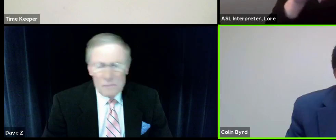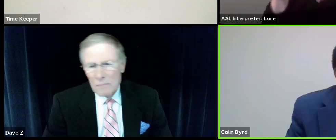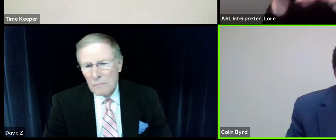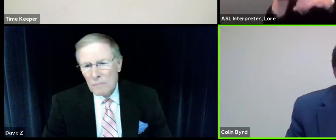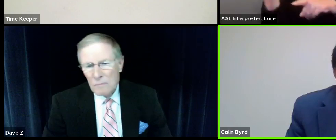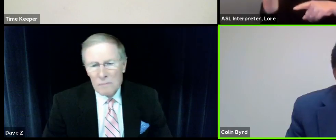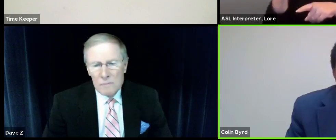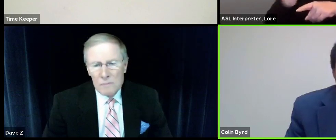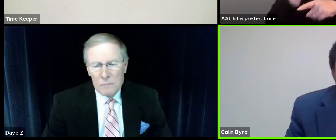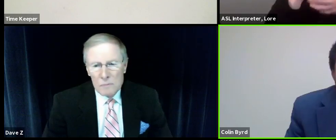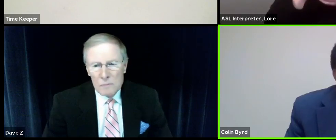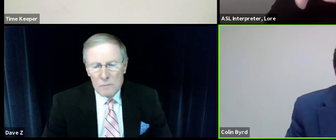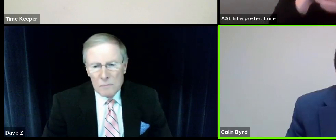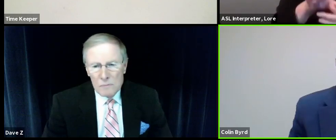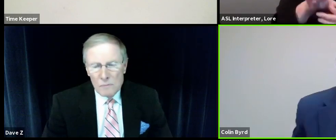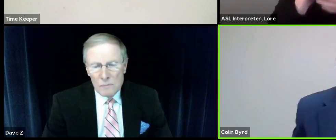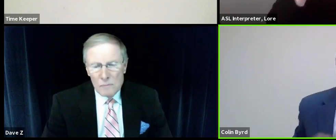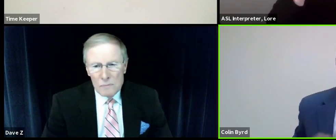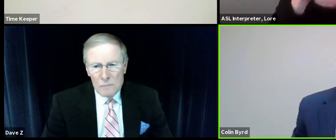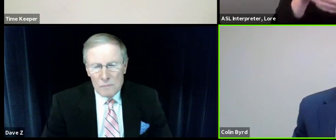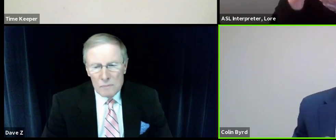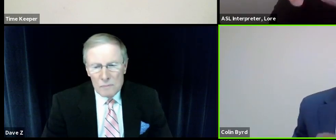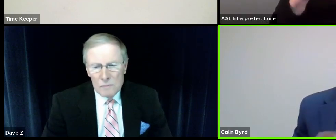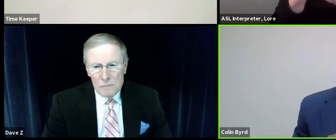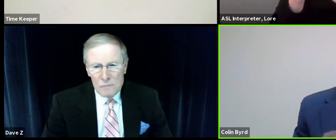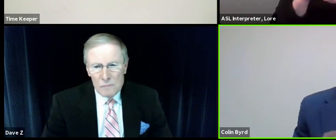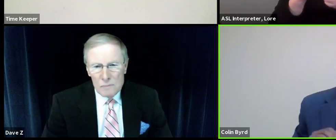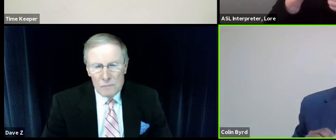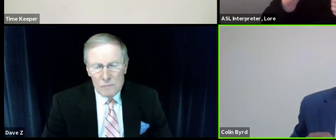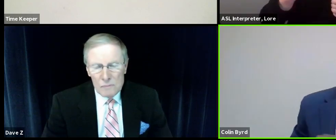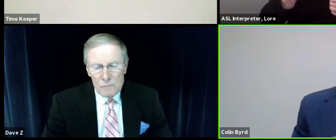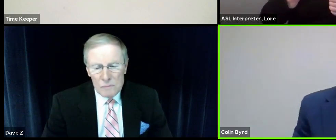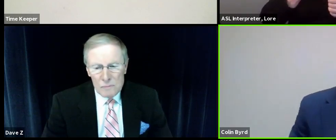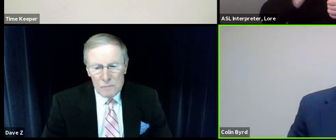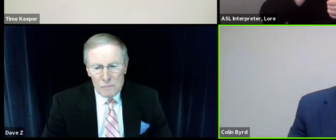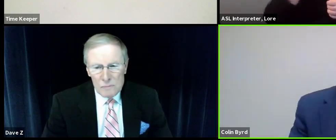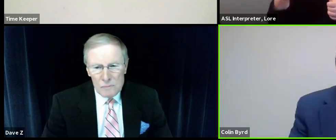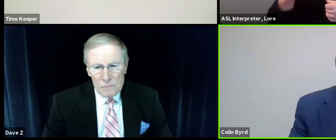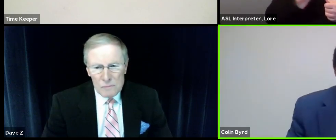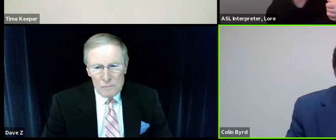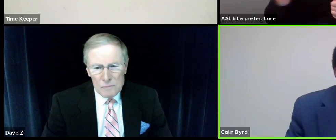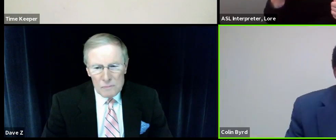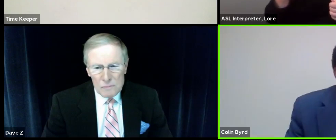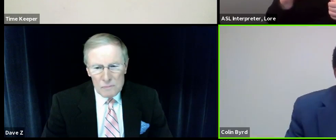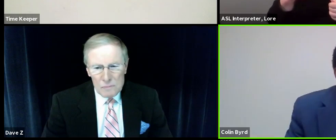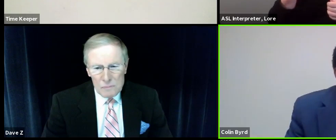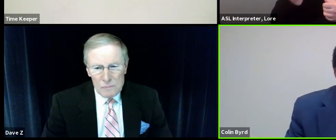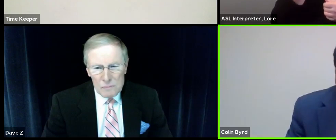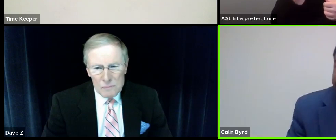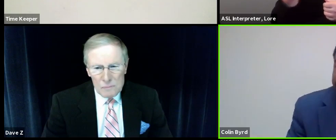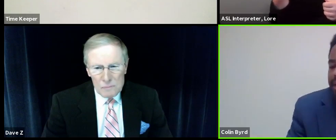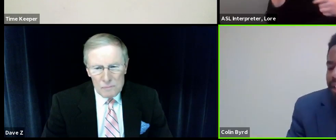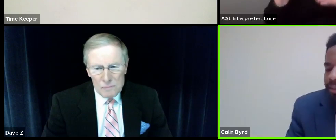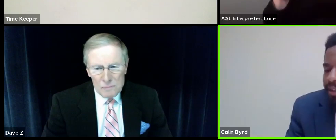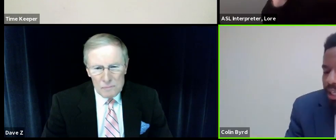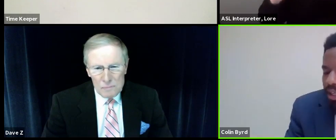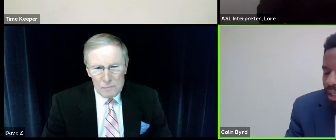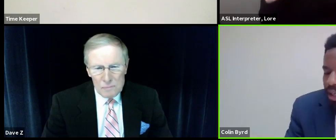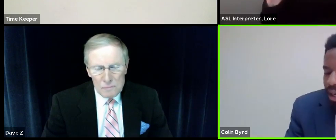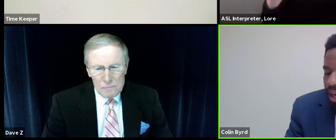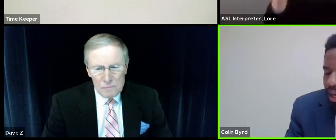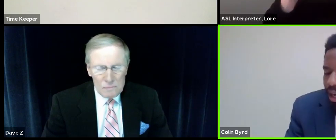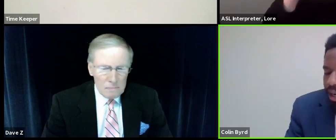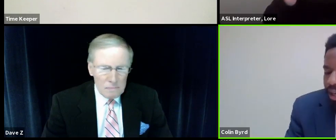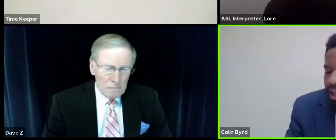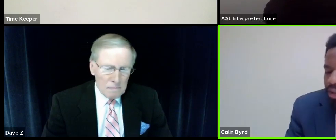who has collaborated closely with my colleagues on a number of issues, from public safety